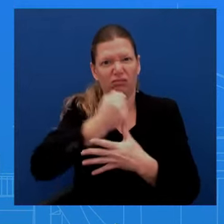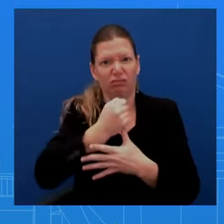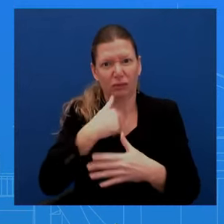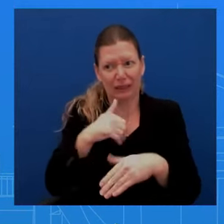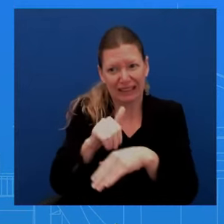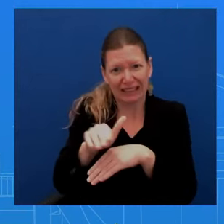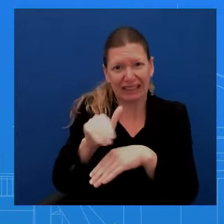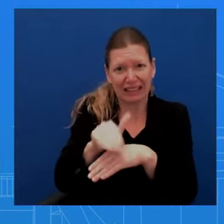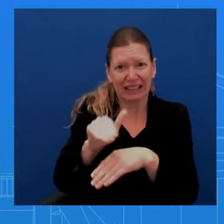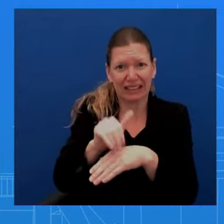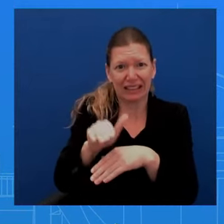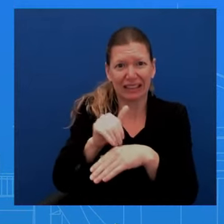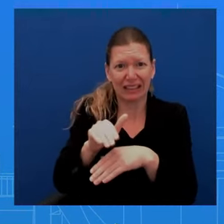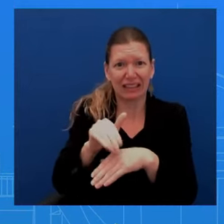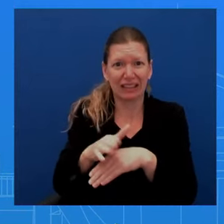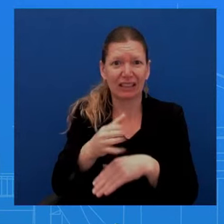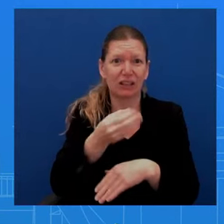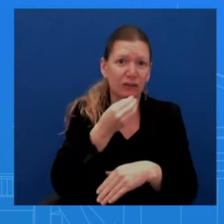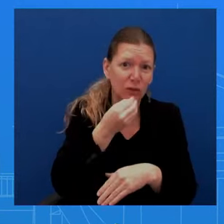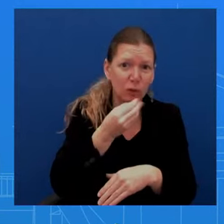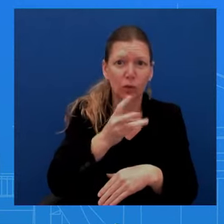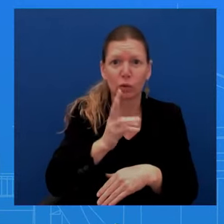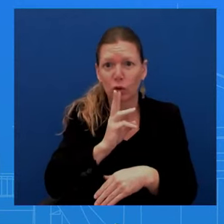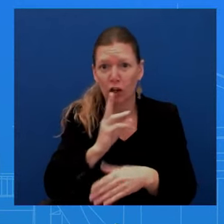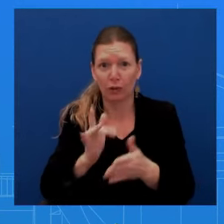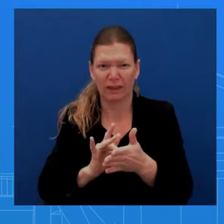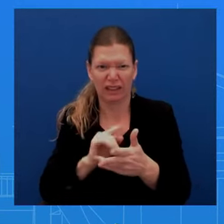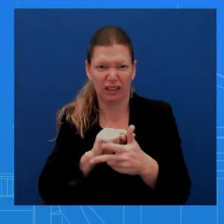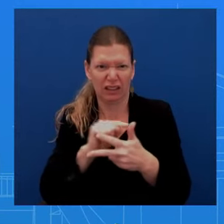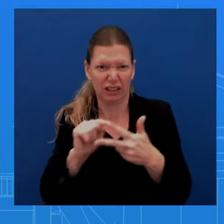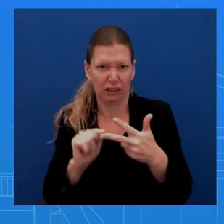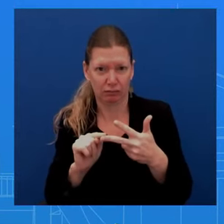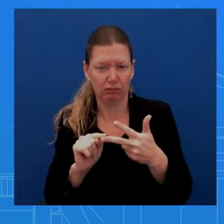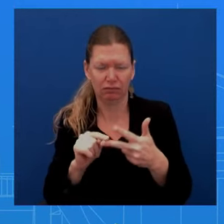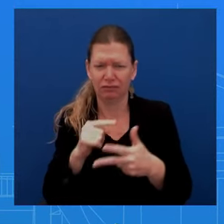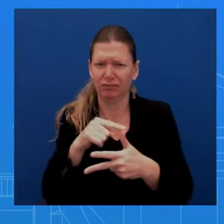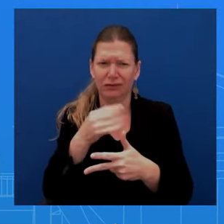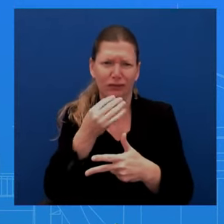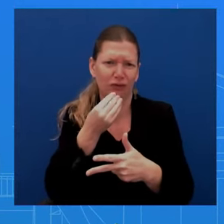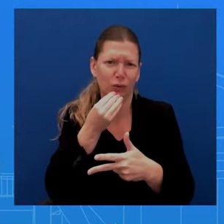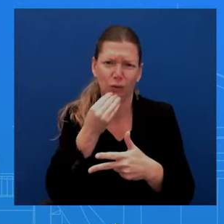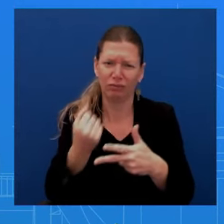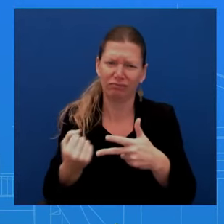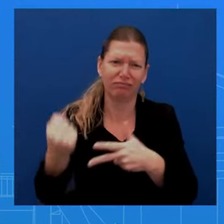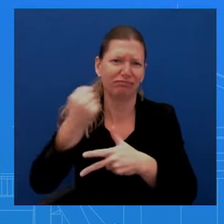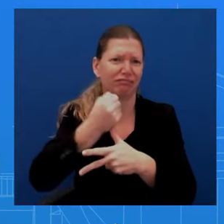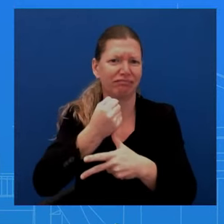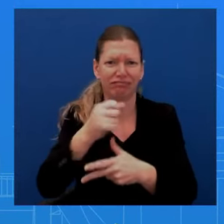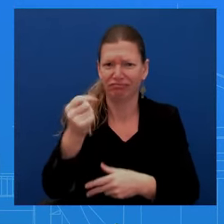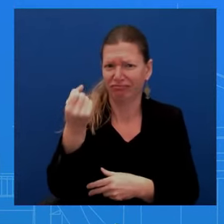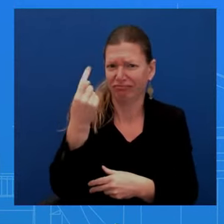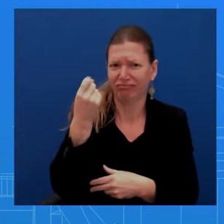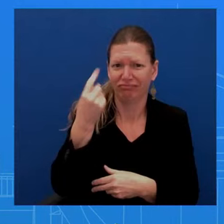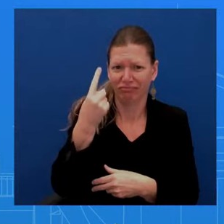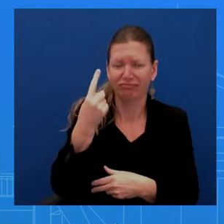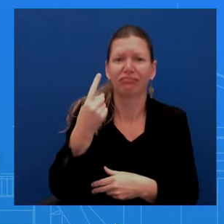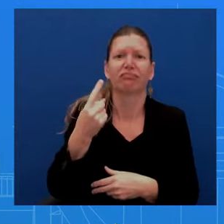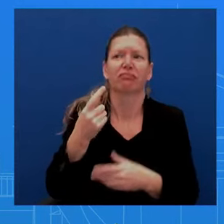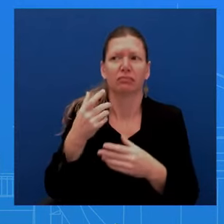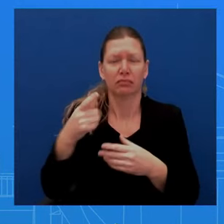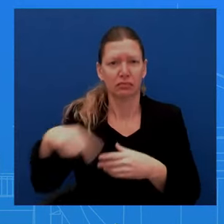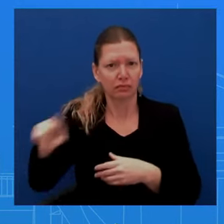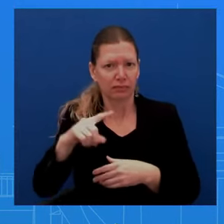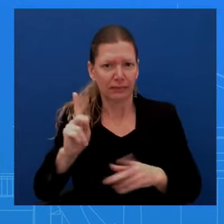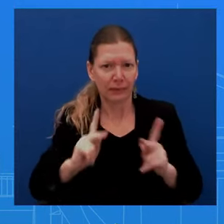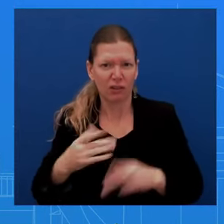certainly, uh, right at the top of that list. We understand that there's a lot of, of hunger and starvation, uh, in Gaza. We're not taking that